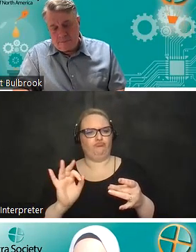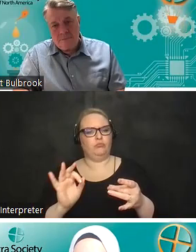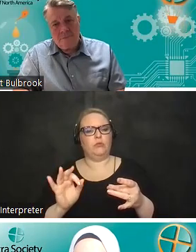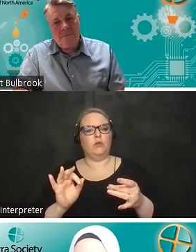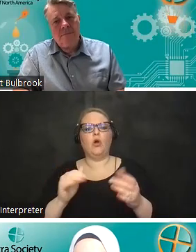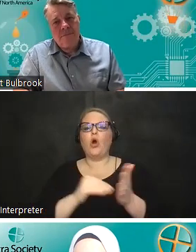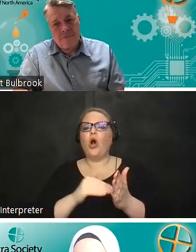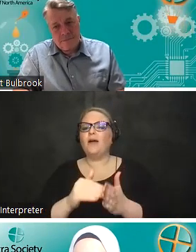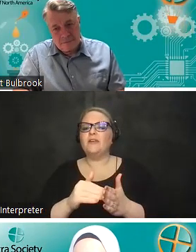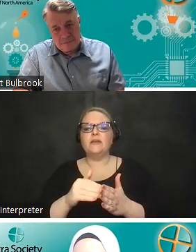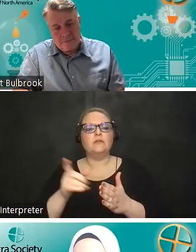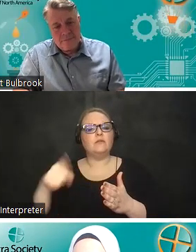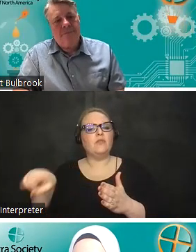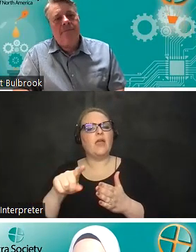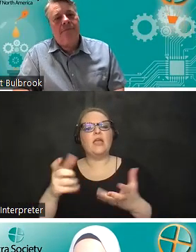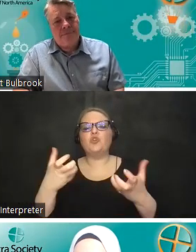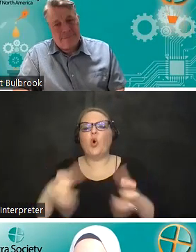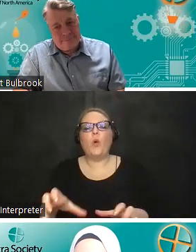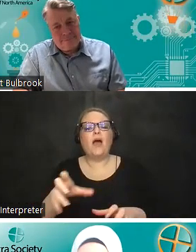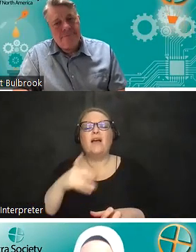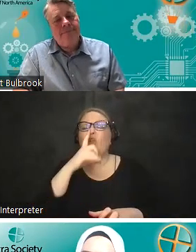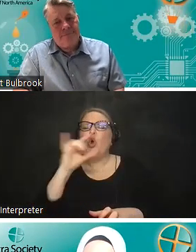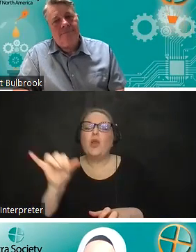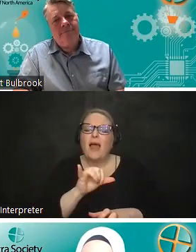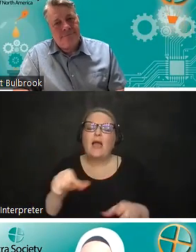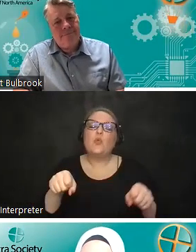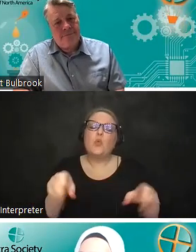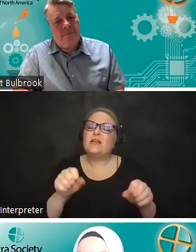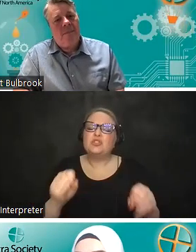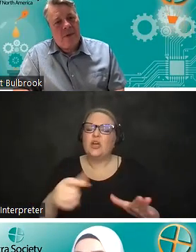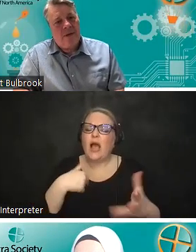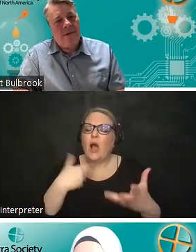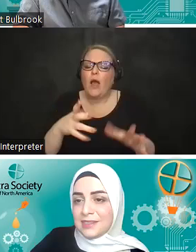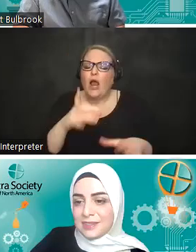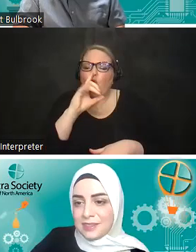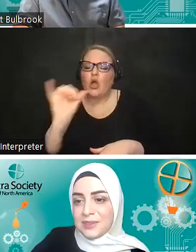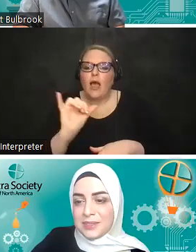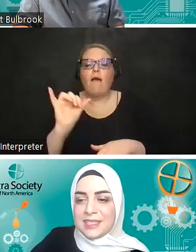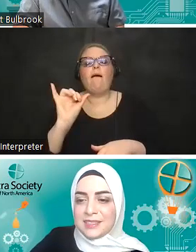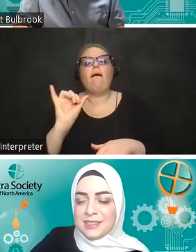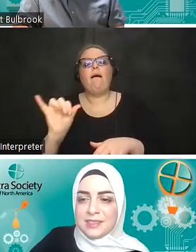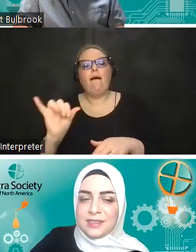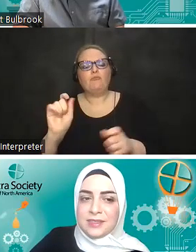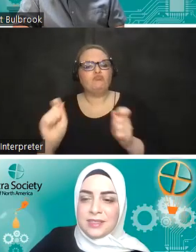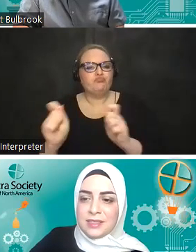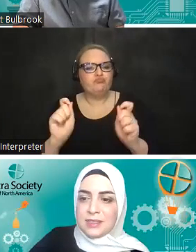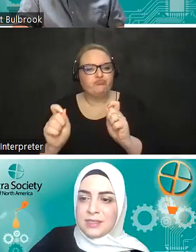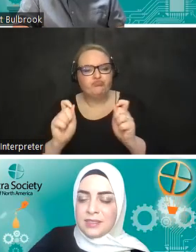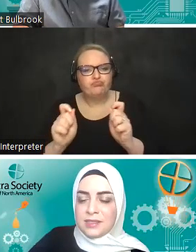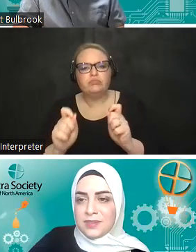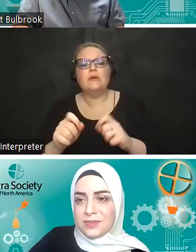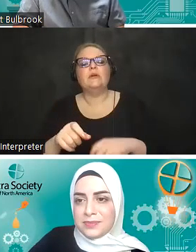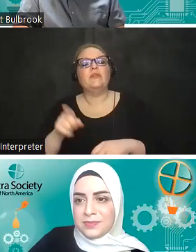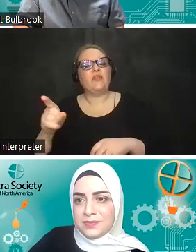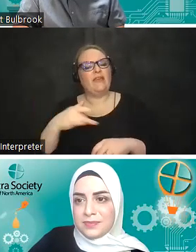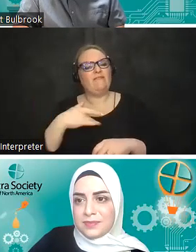to look like something that's made for assistive exactly yeah they they feel